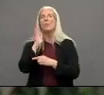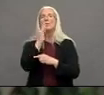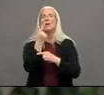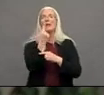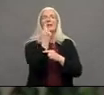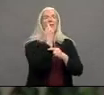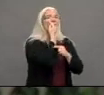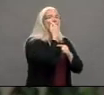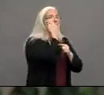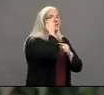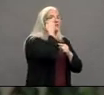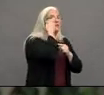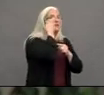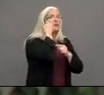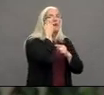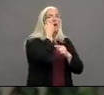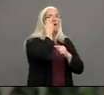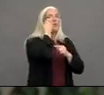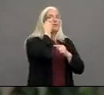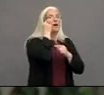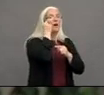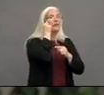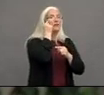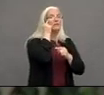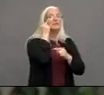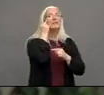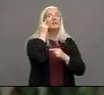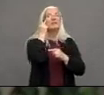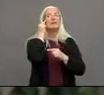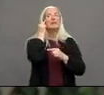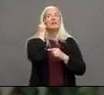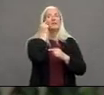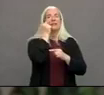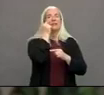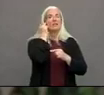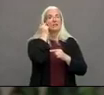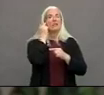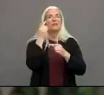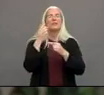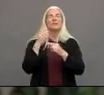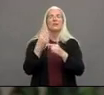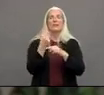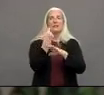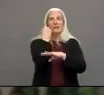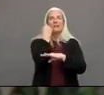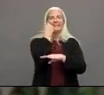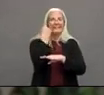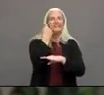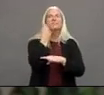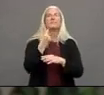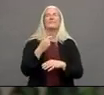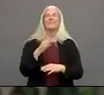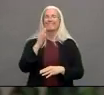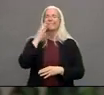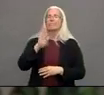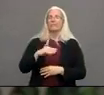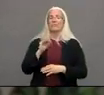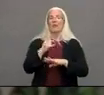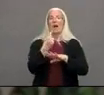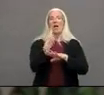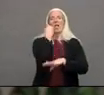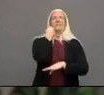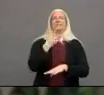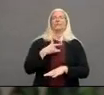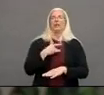back of the throat so it goes somewhere in between like the ear and the nose it's not a pleasant thing and it's interesting